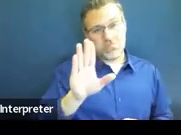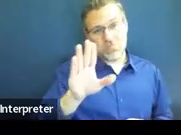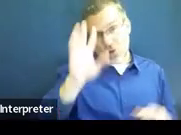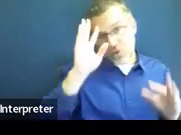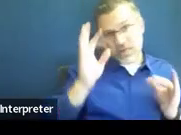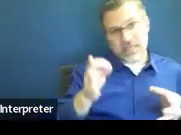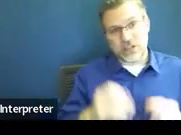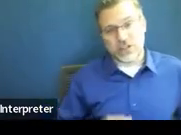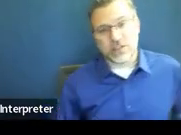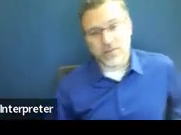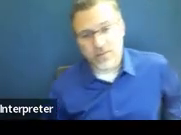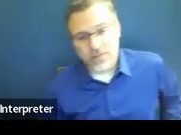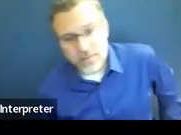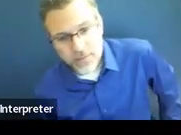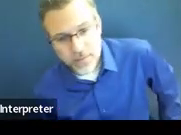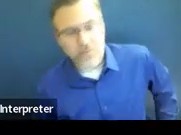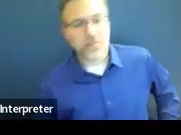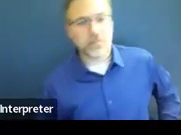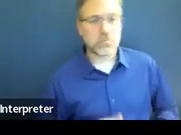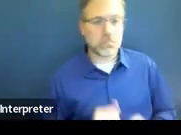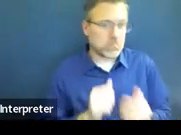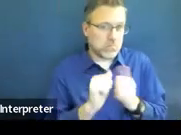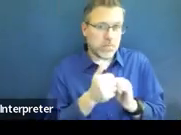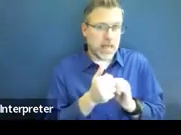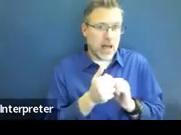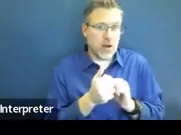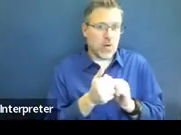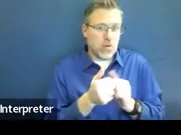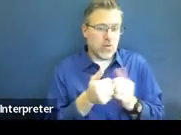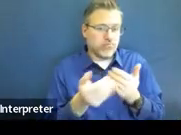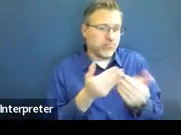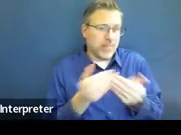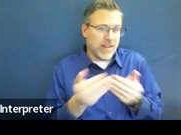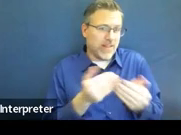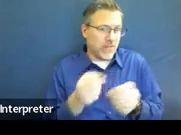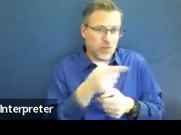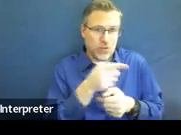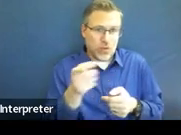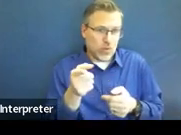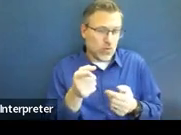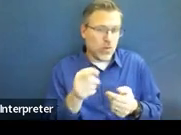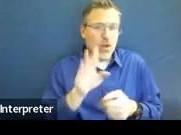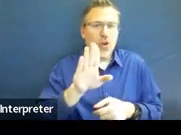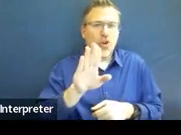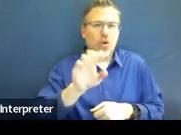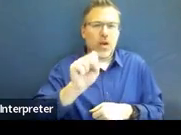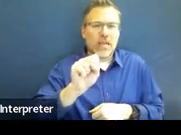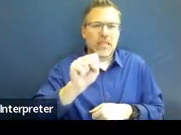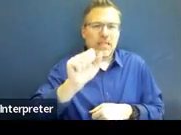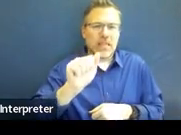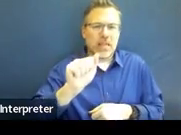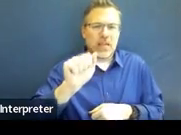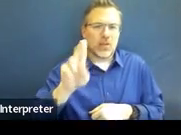and however you all, like, your SAU would track that paperwork.